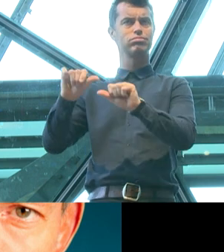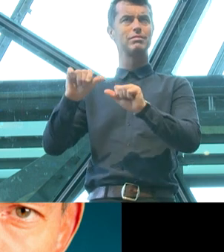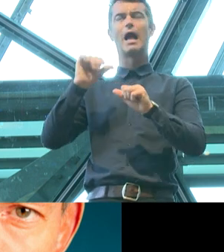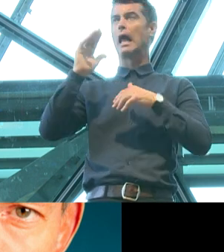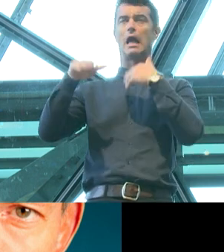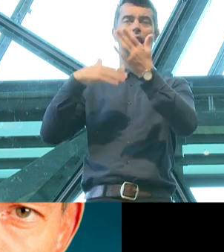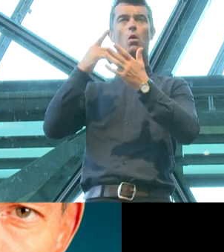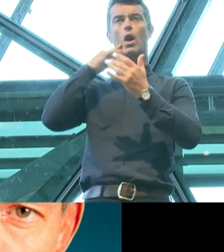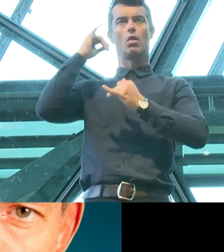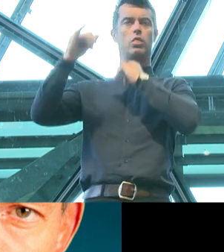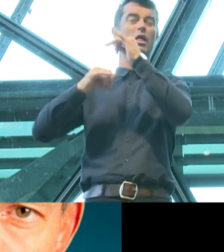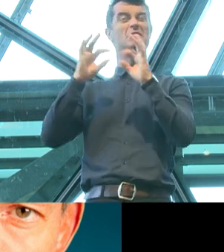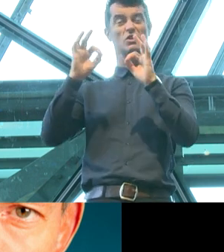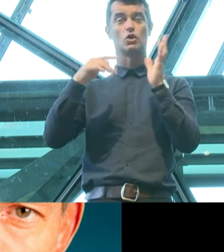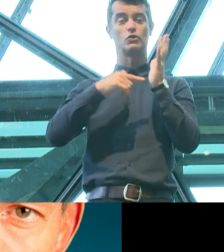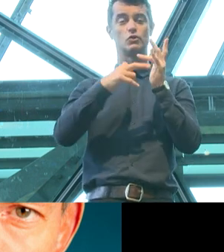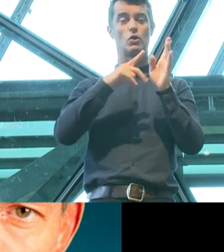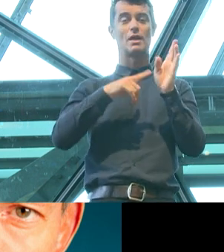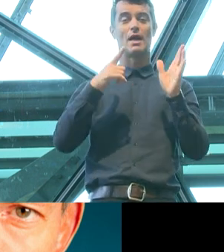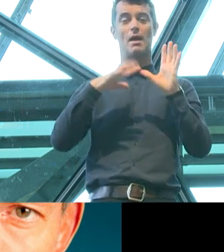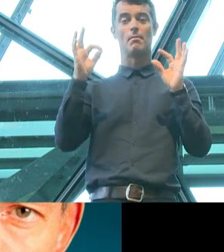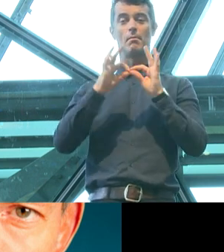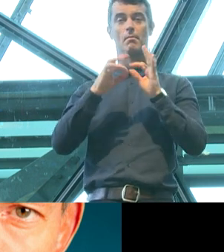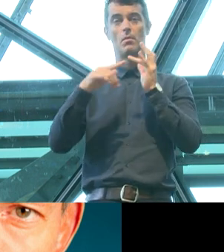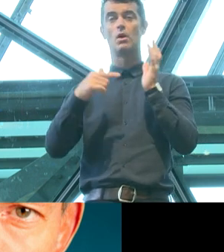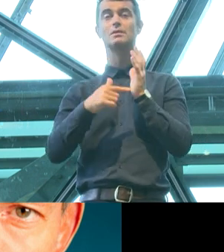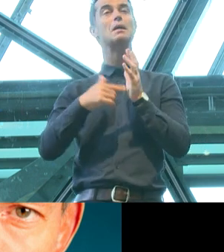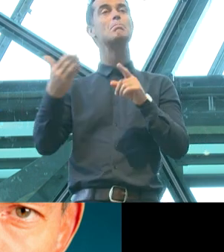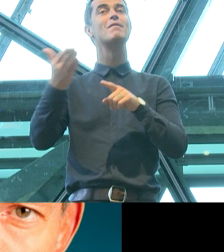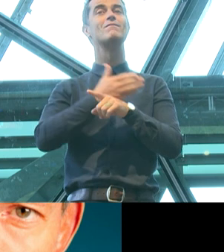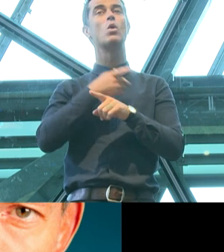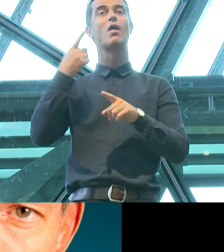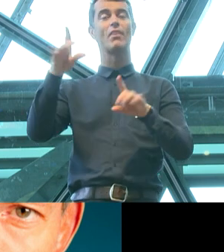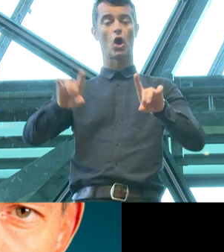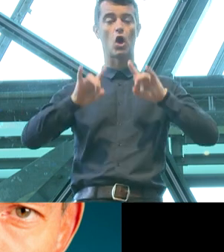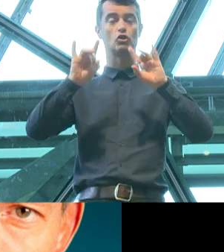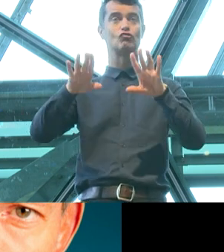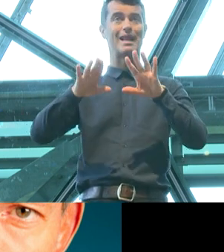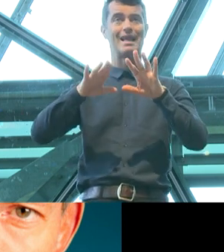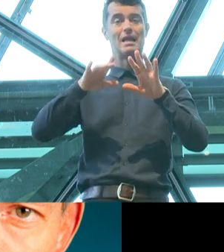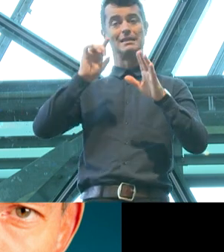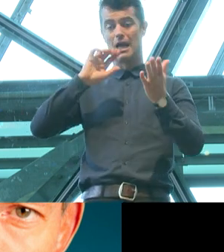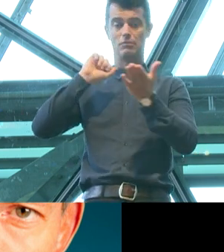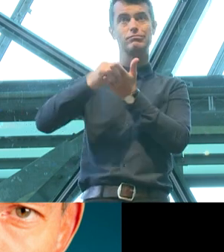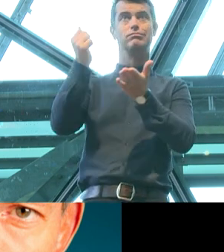of Tony Abbott? Because before the Murdoch press got hold and spun it into something it wasn't, as I said, Safe Schools wasn't controversial.